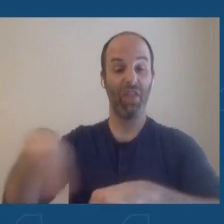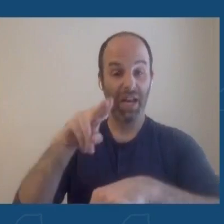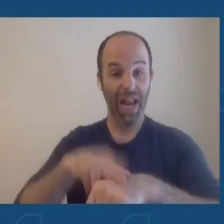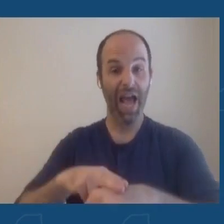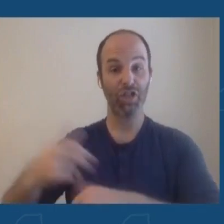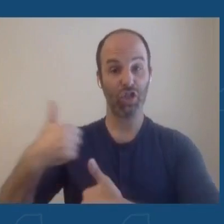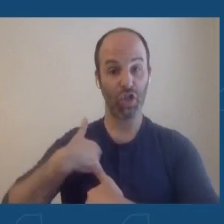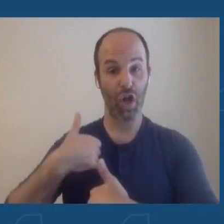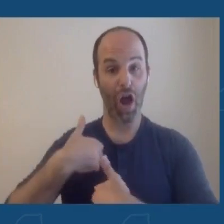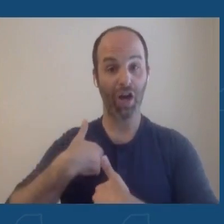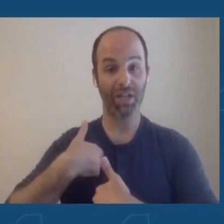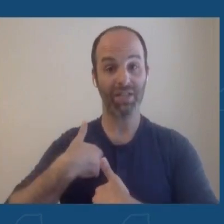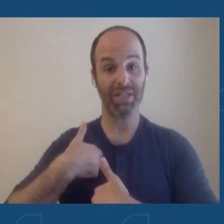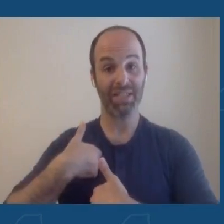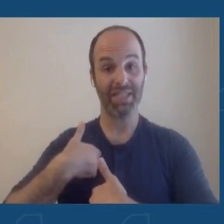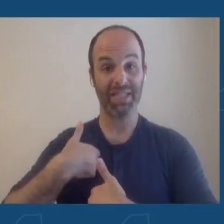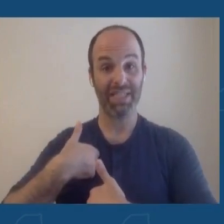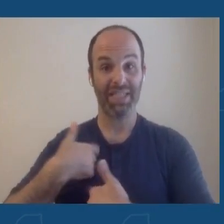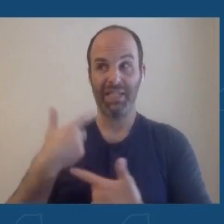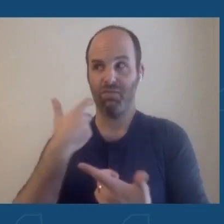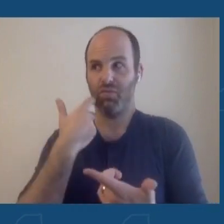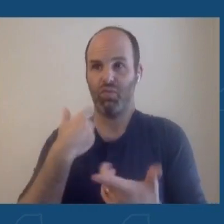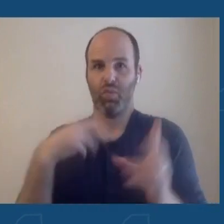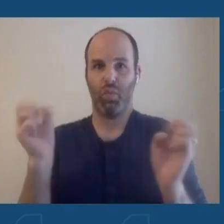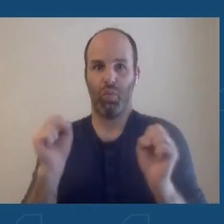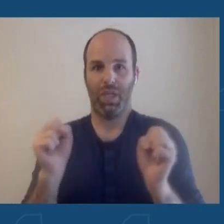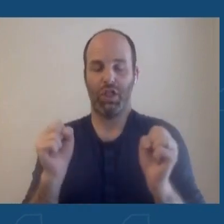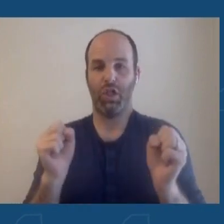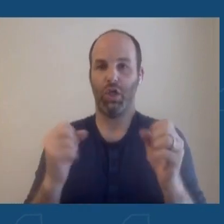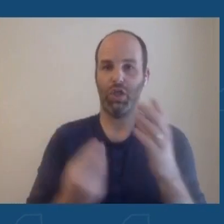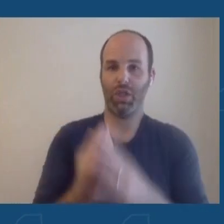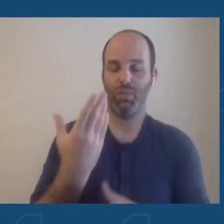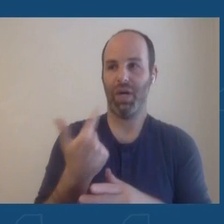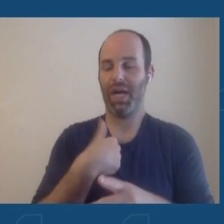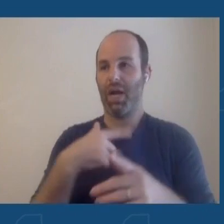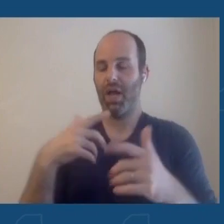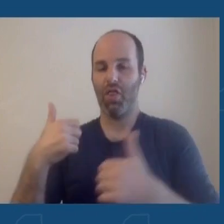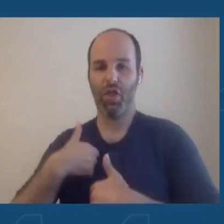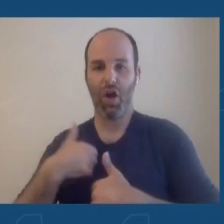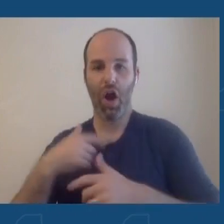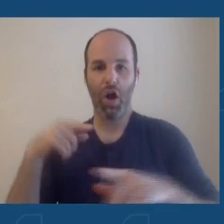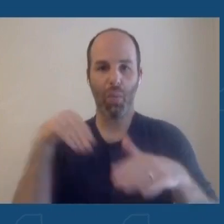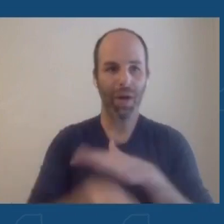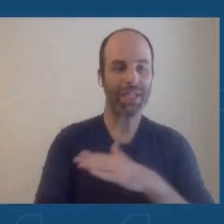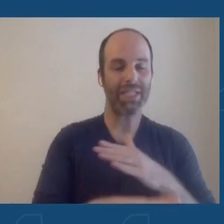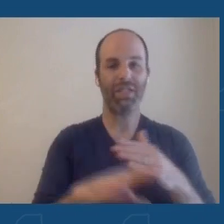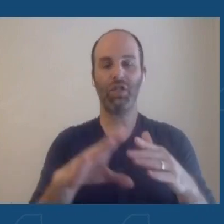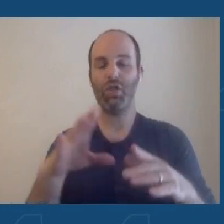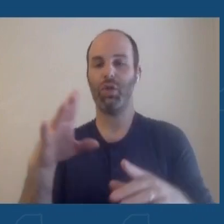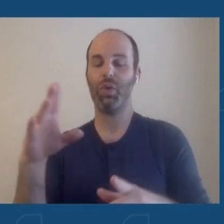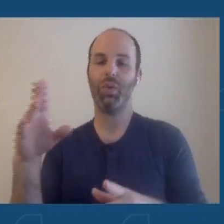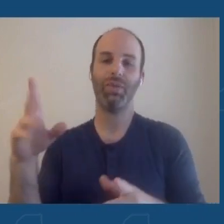ago. This winter in the spring, we had National Guard going into hospitals and nursing homes to help with the shortage of workers to help people